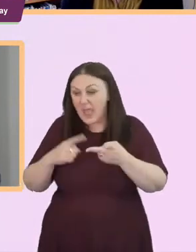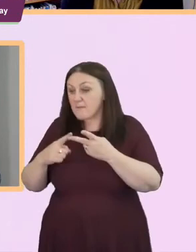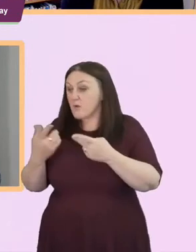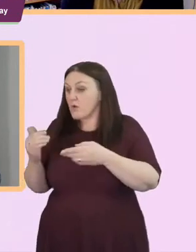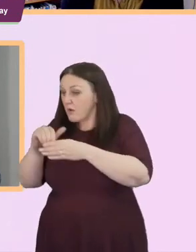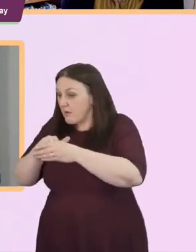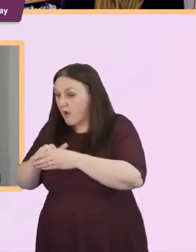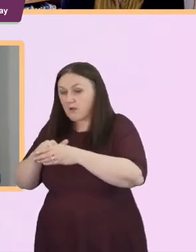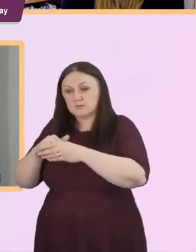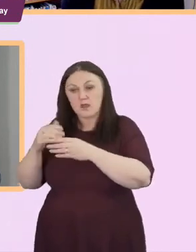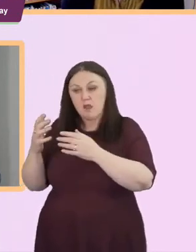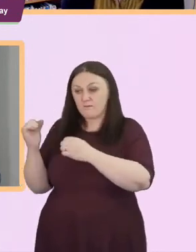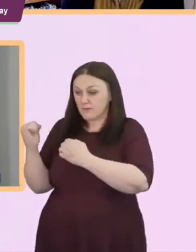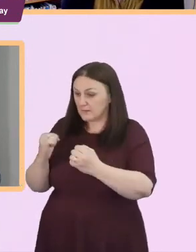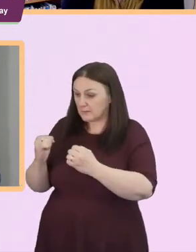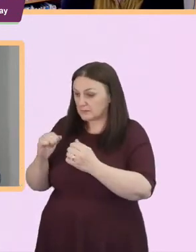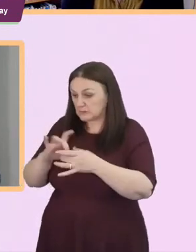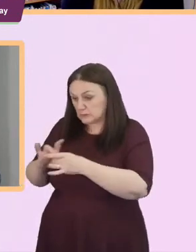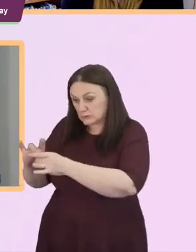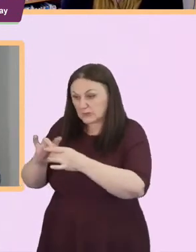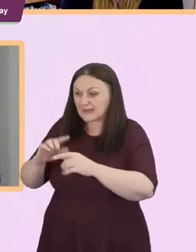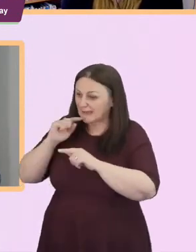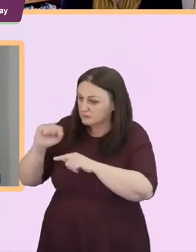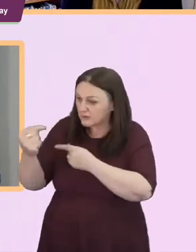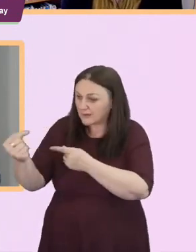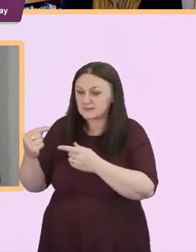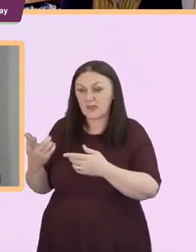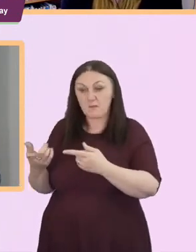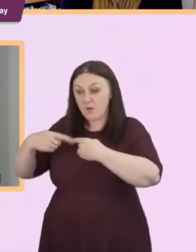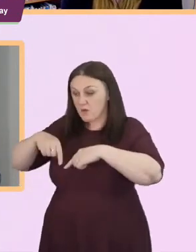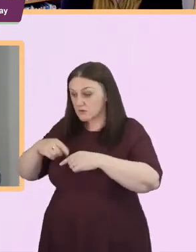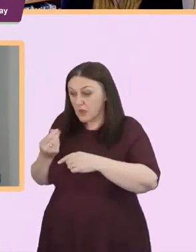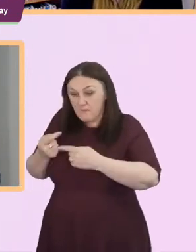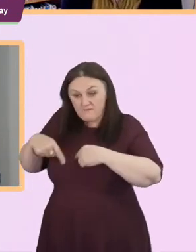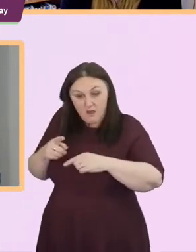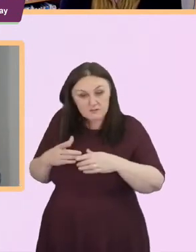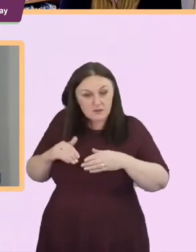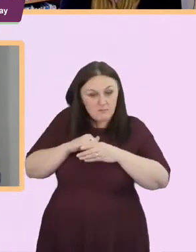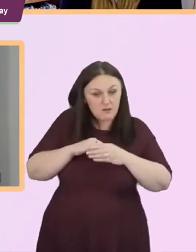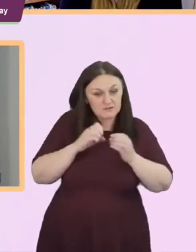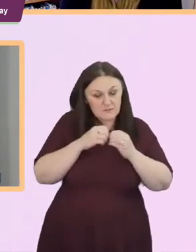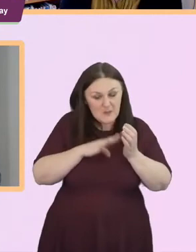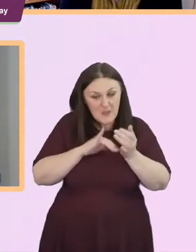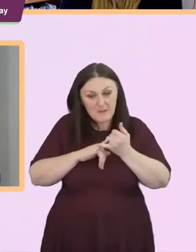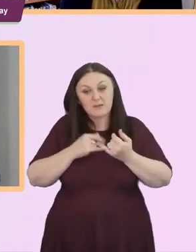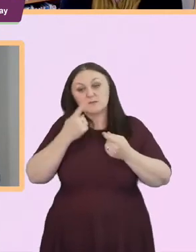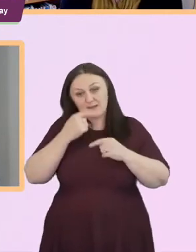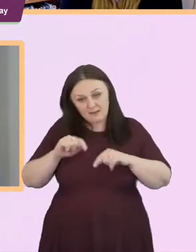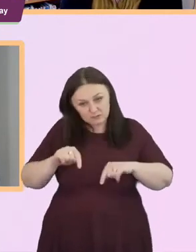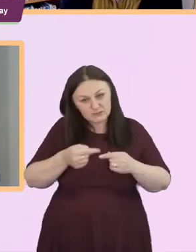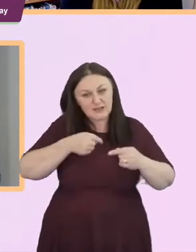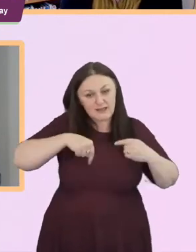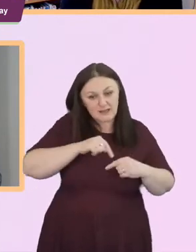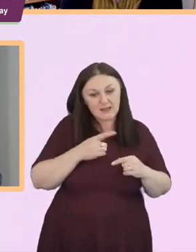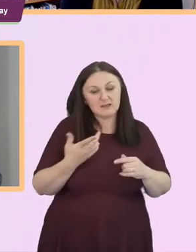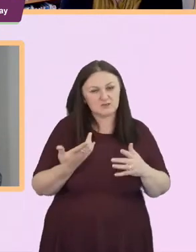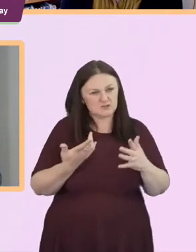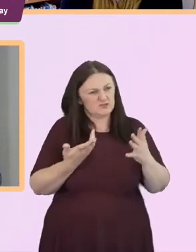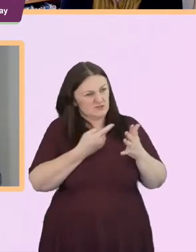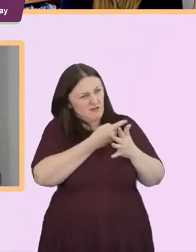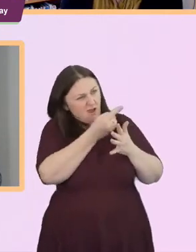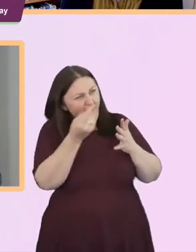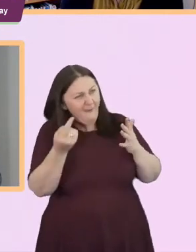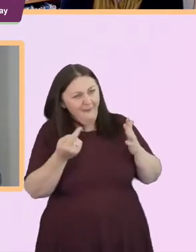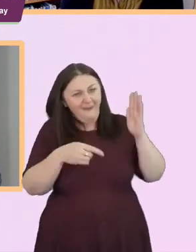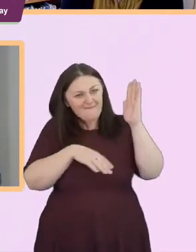bms leadership and we can be challenged um and we can challenge as arthur was talking about before and laura was talking about before